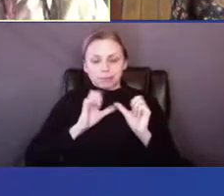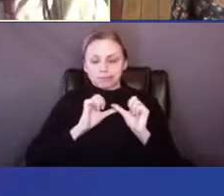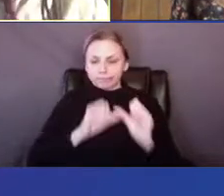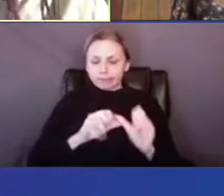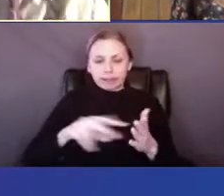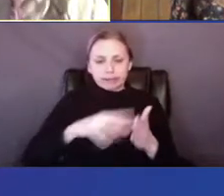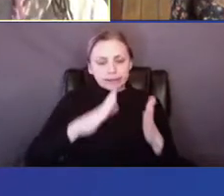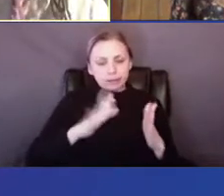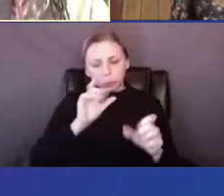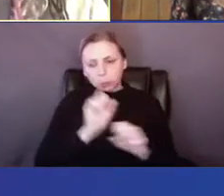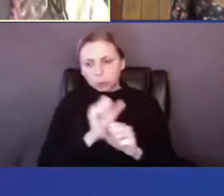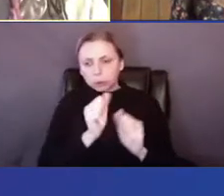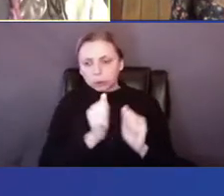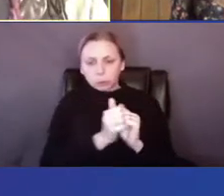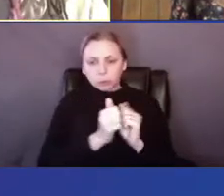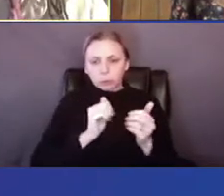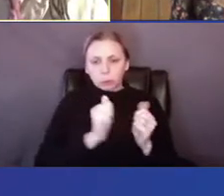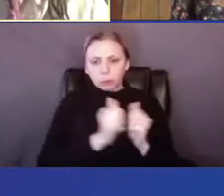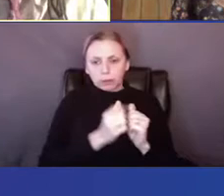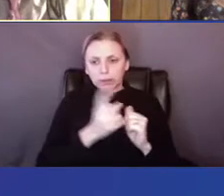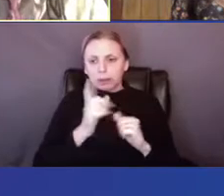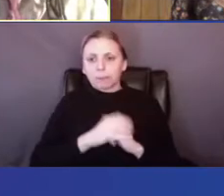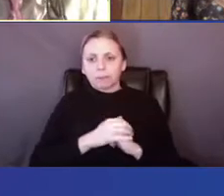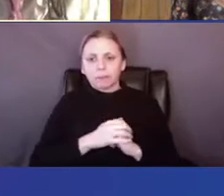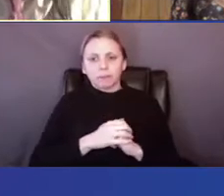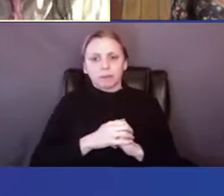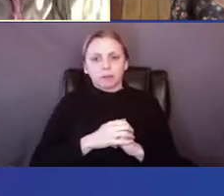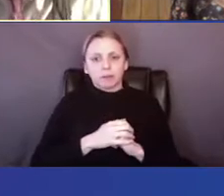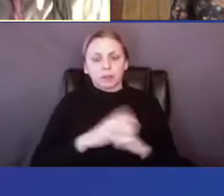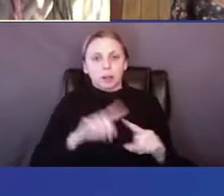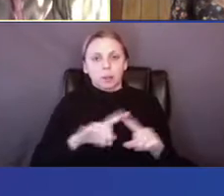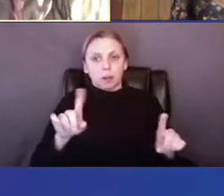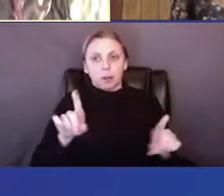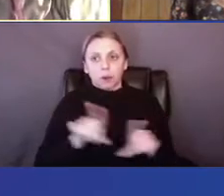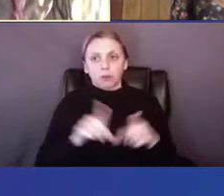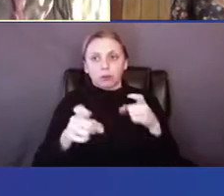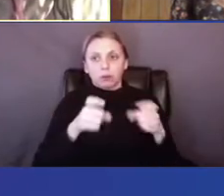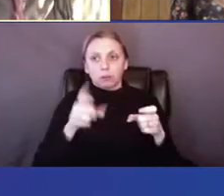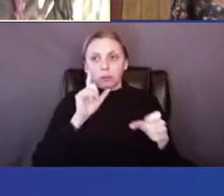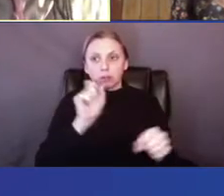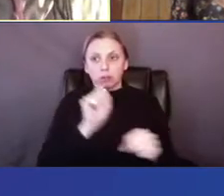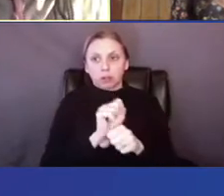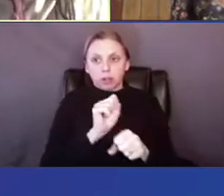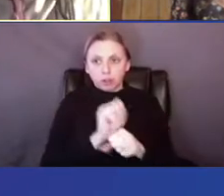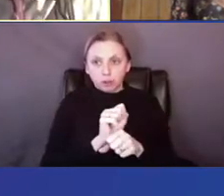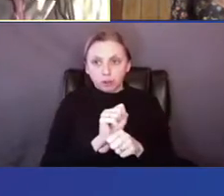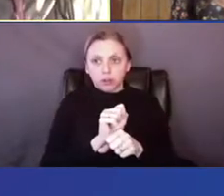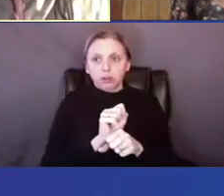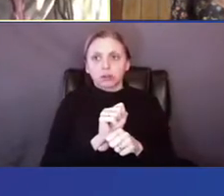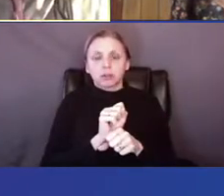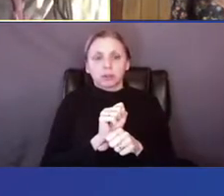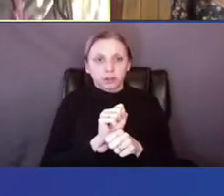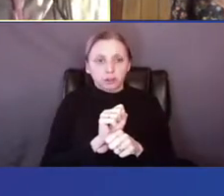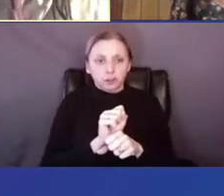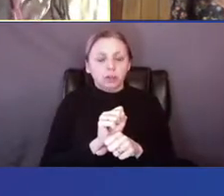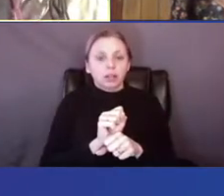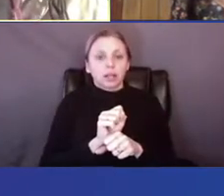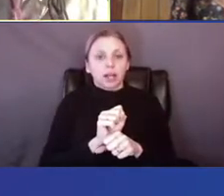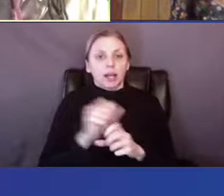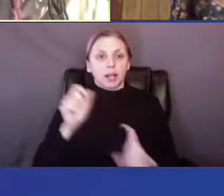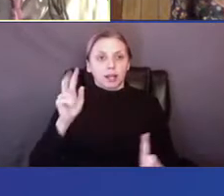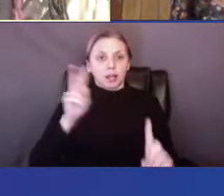to work with him, but also having to do the administrative work of applying for the grants. And,